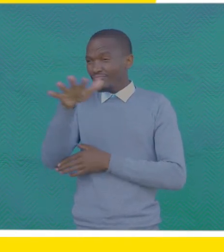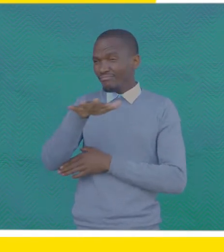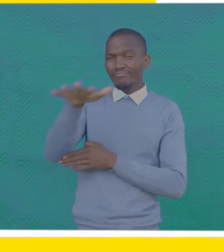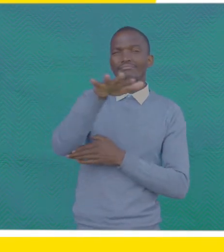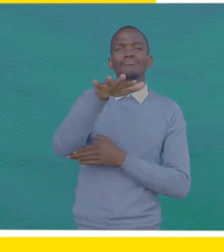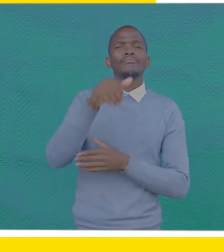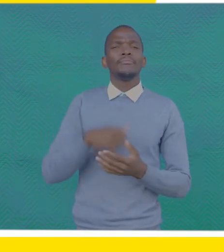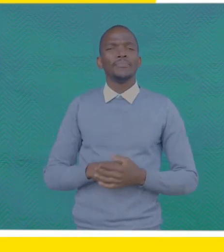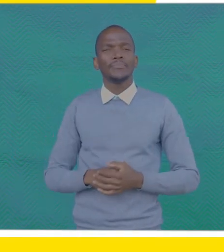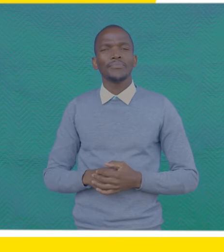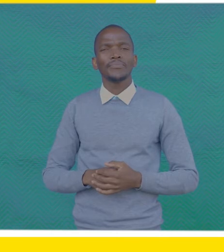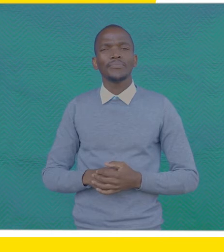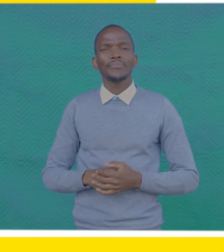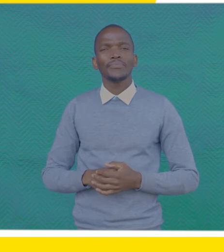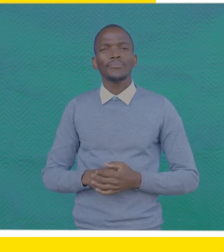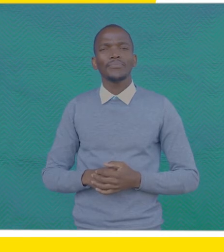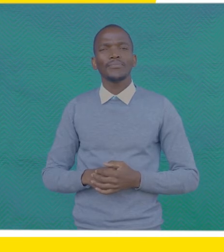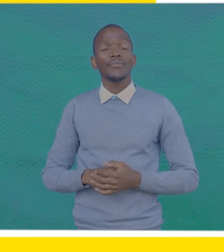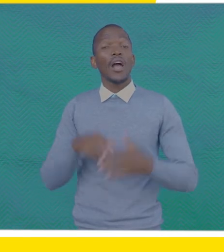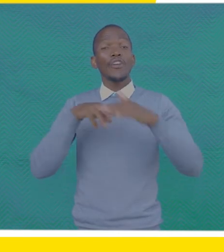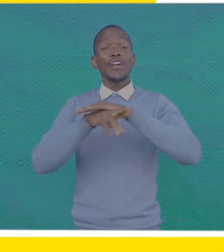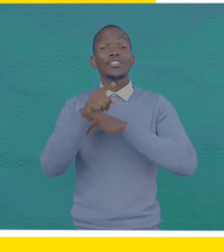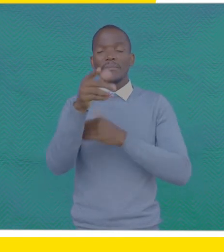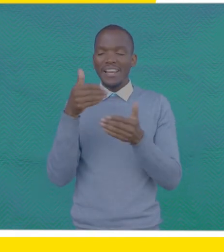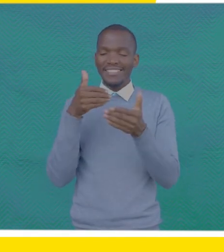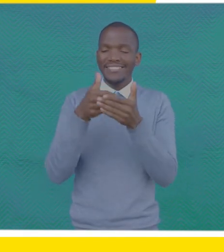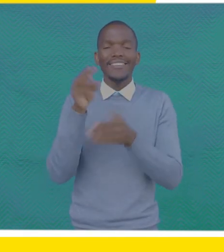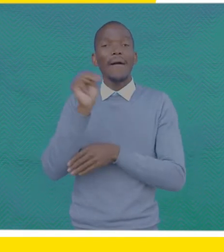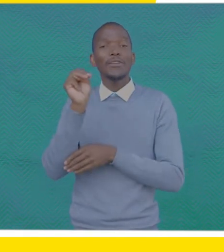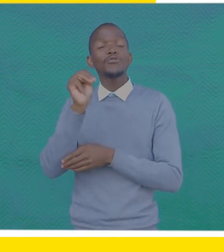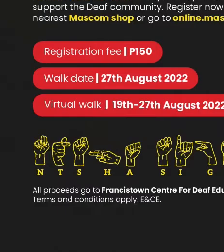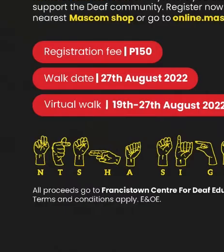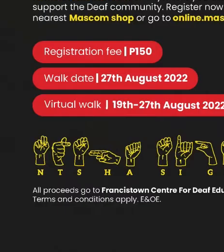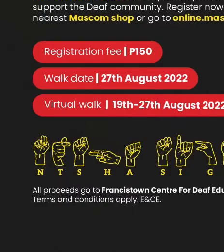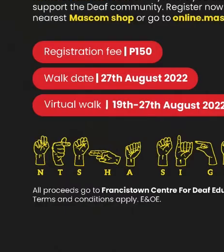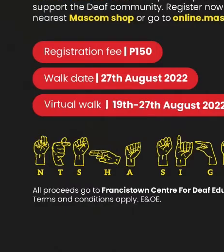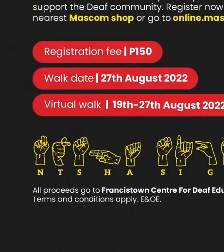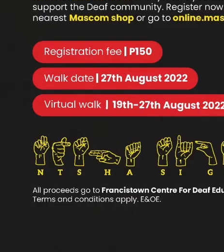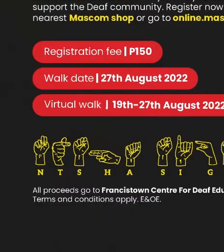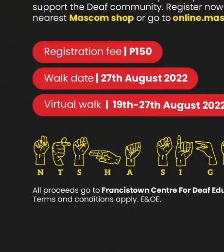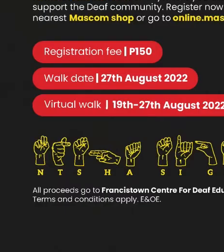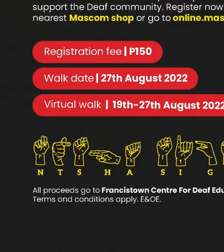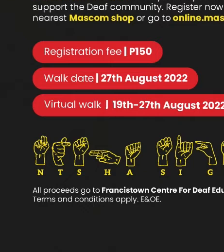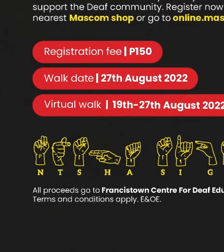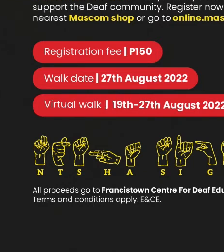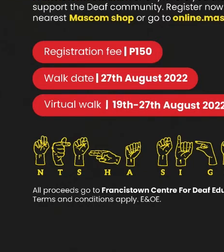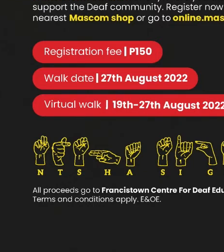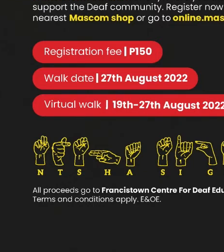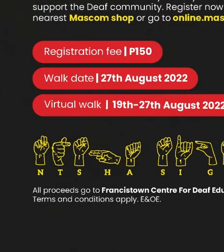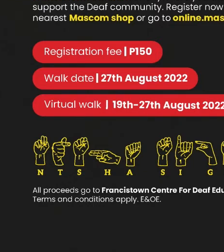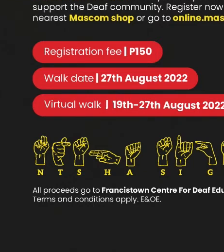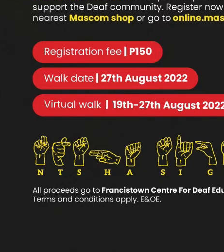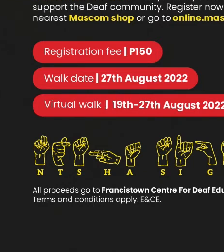19th to the 27th August 2022 from wherever you are. Register at your nearest MASCOM shop